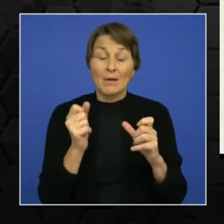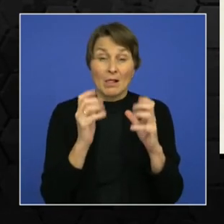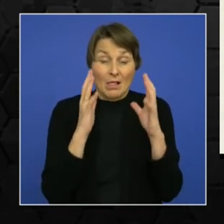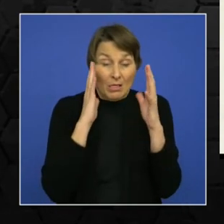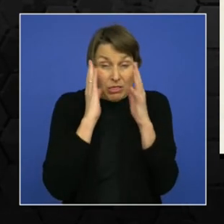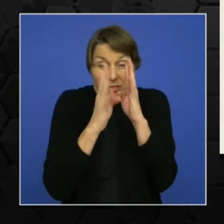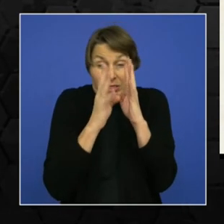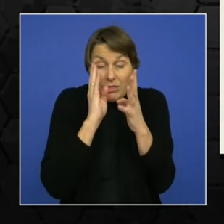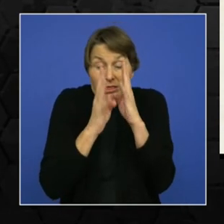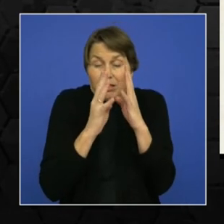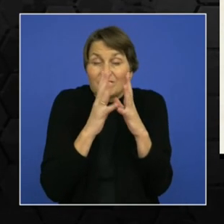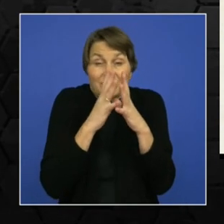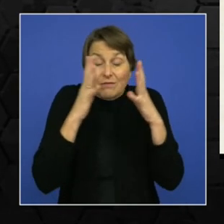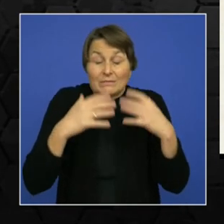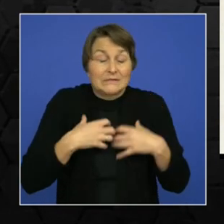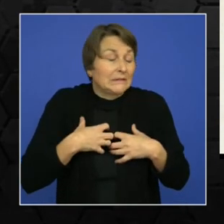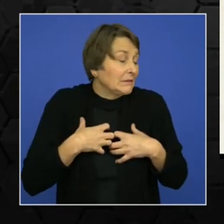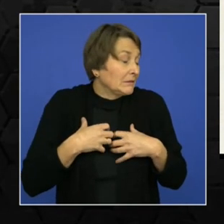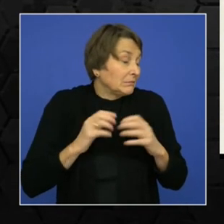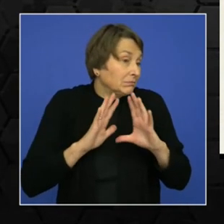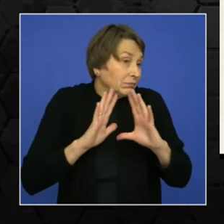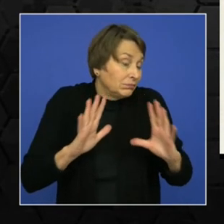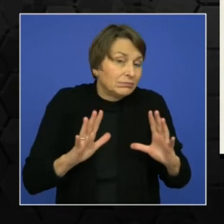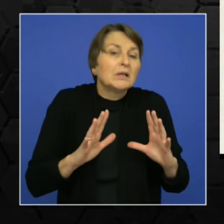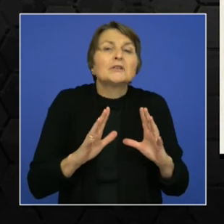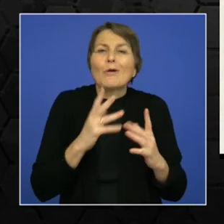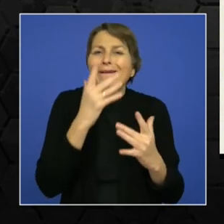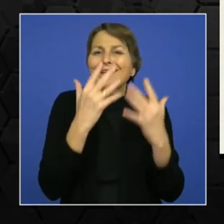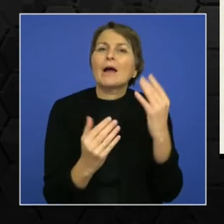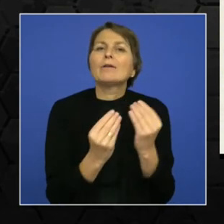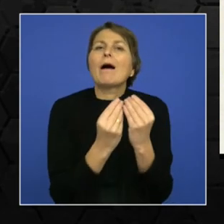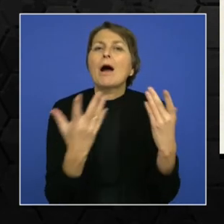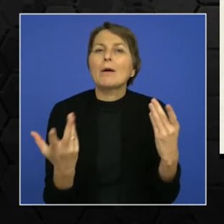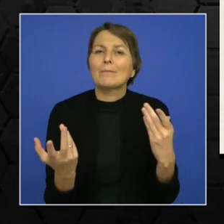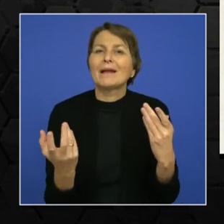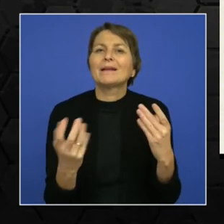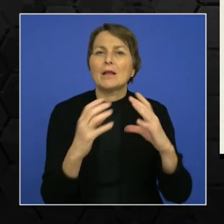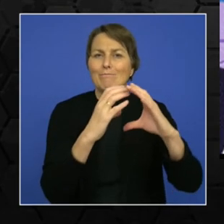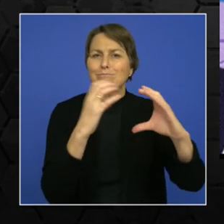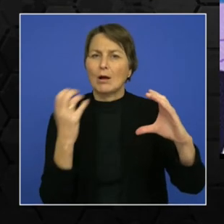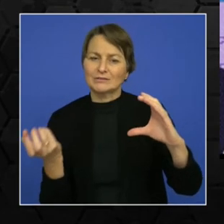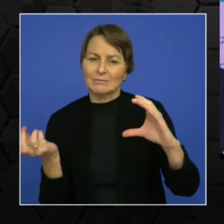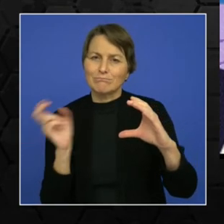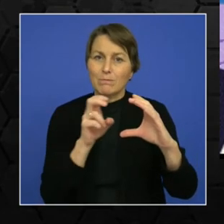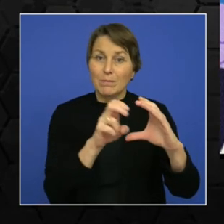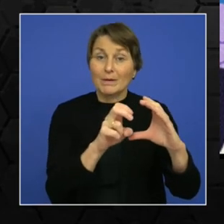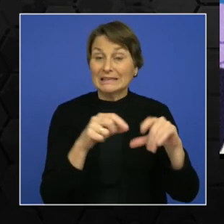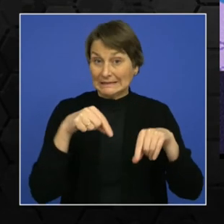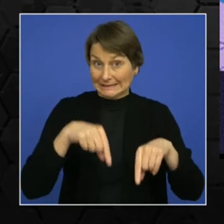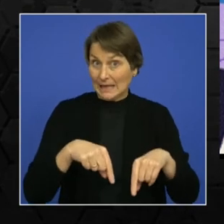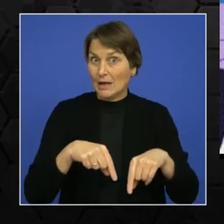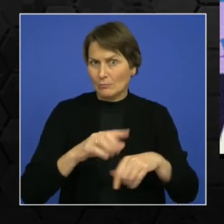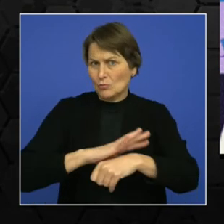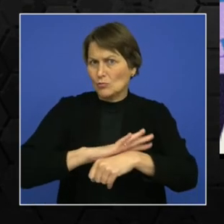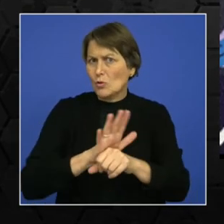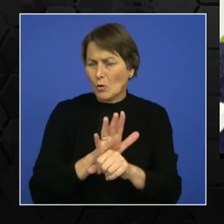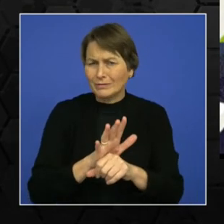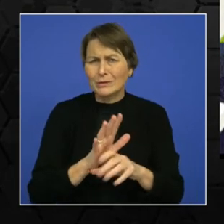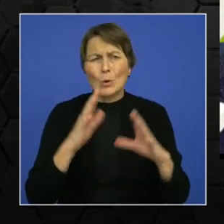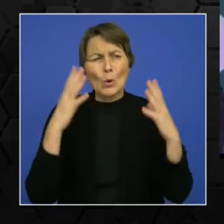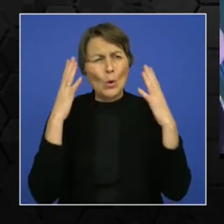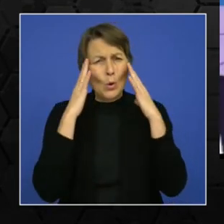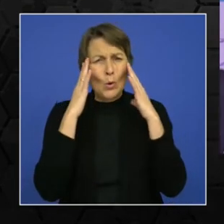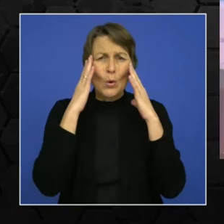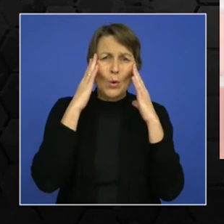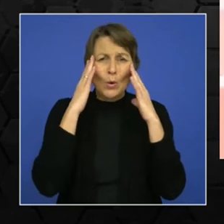to opt for private transportation instead. Obviously an over clouding, especially during times like COVID-19 is a very big disappointment and it really